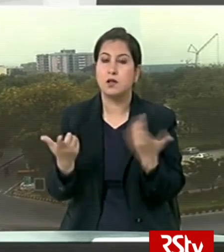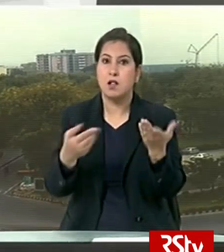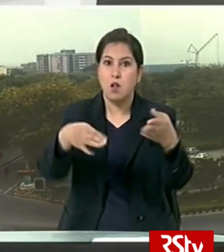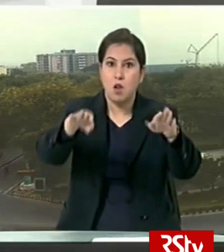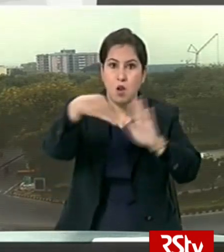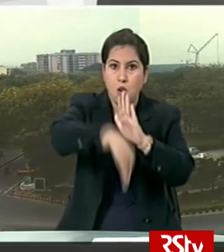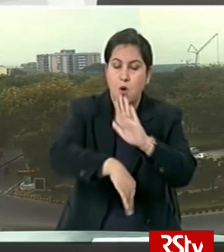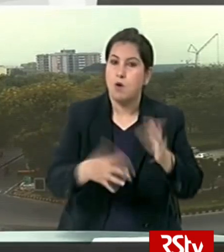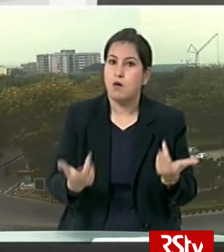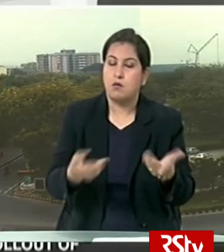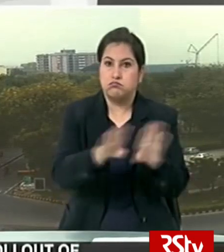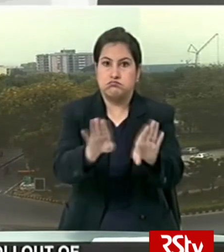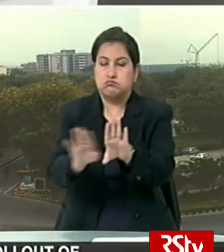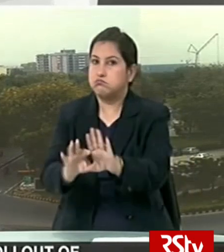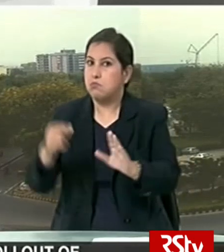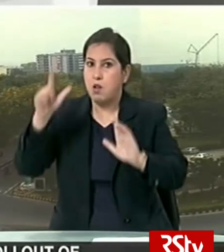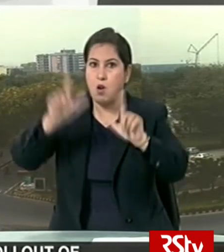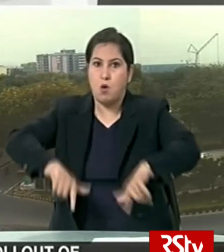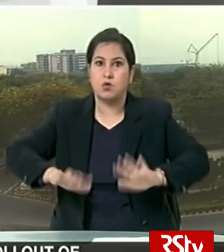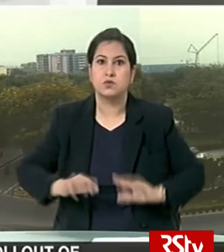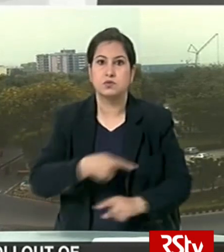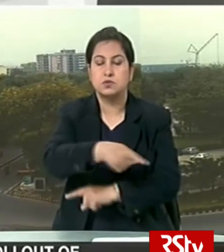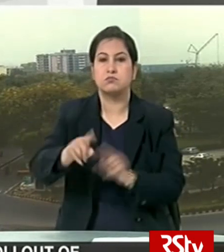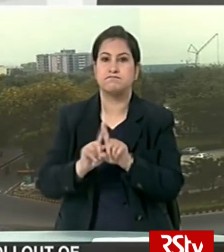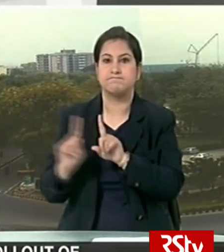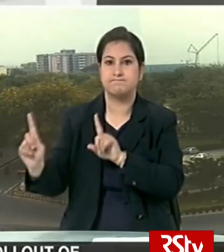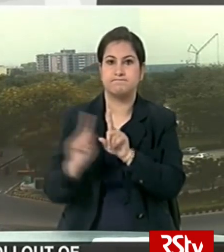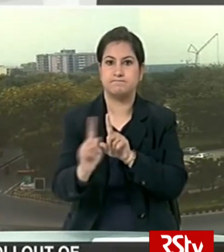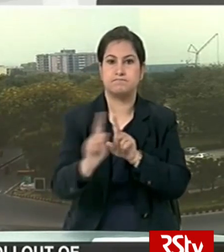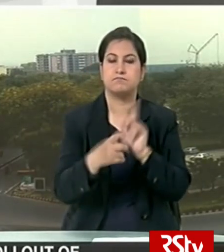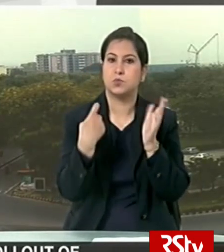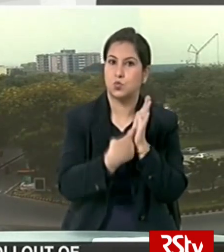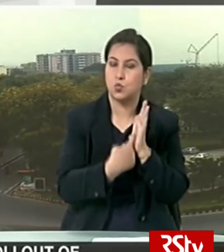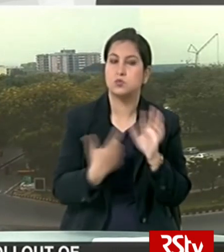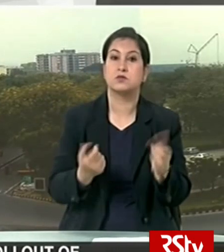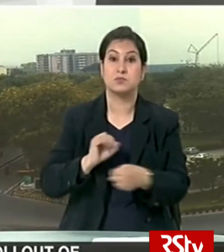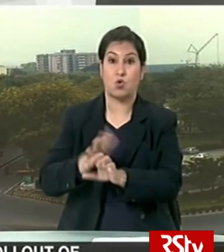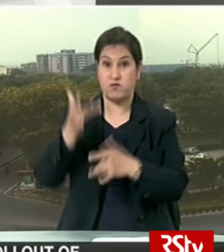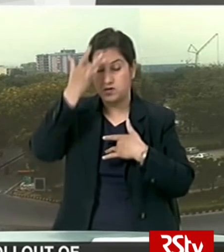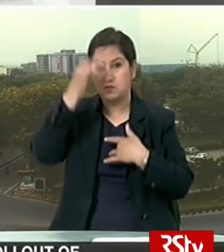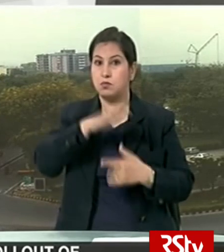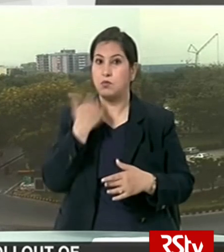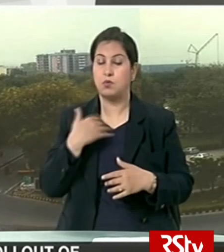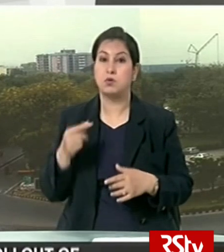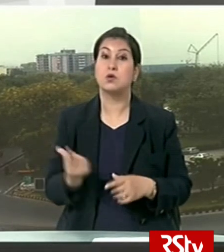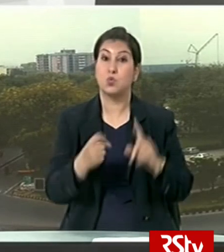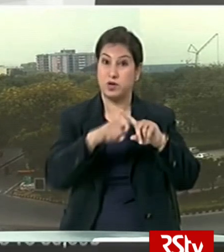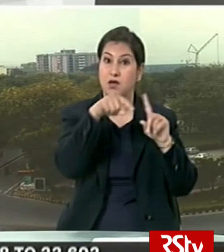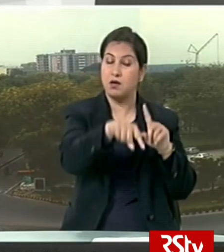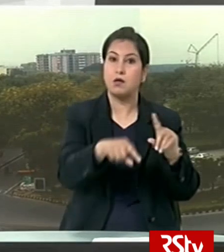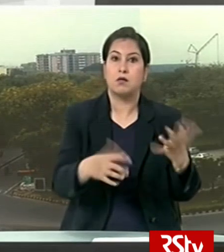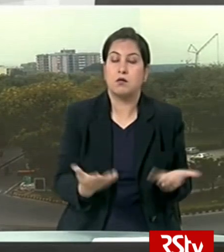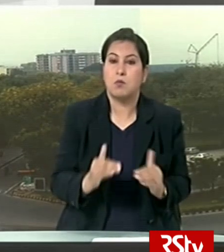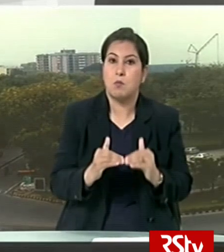lockdowns and to introduce more tailored social distancing measures However, the COVID-19 death toll in the United Kingdom